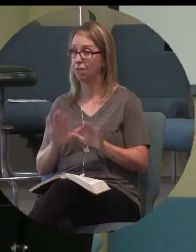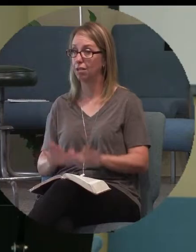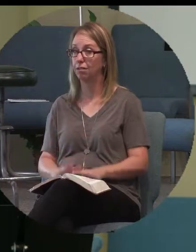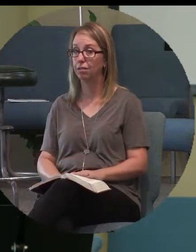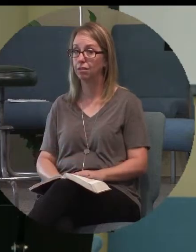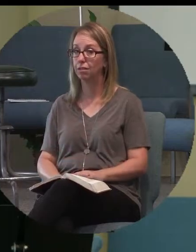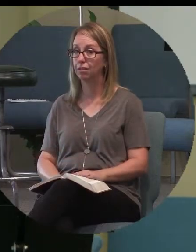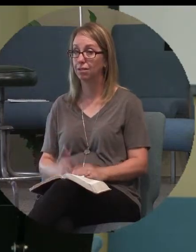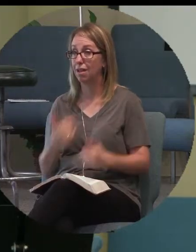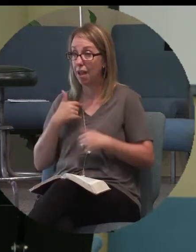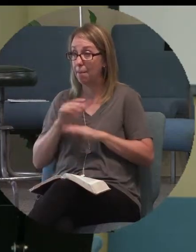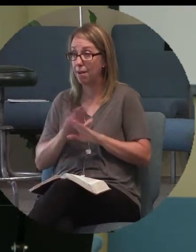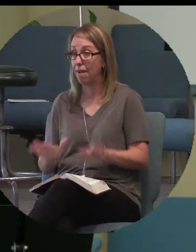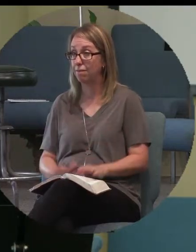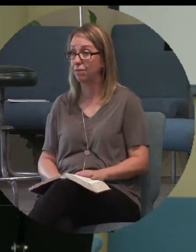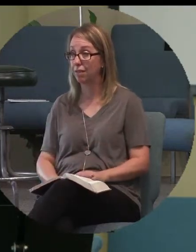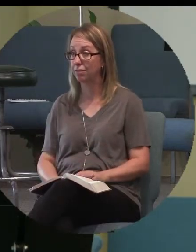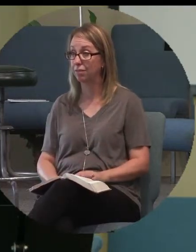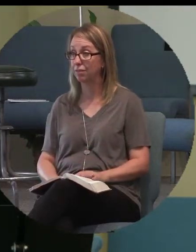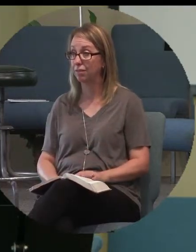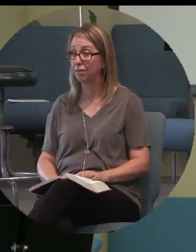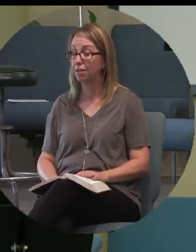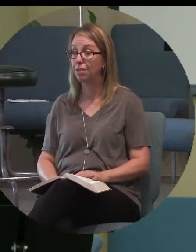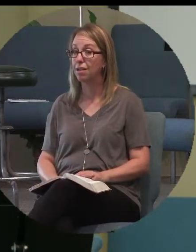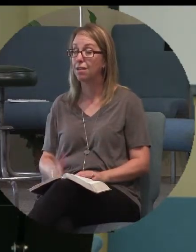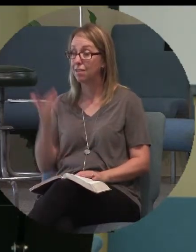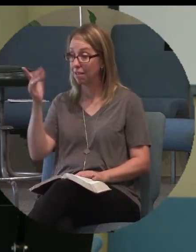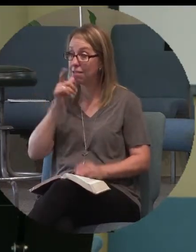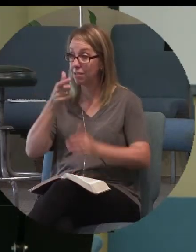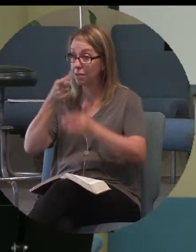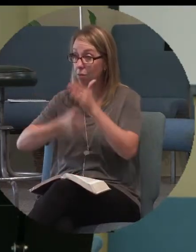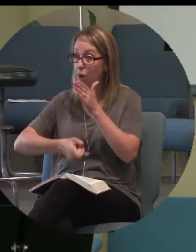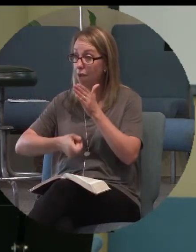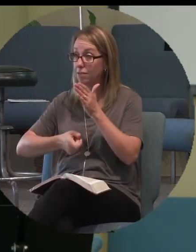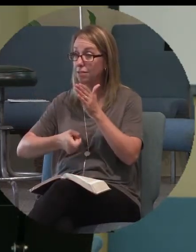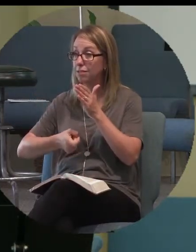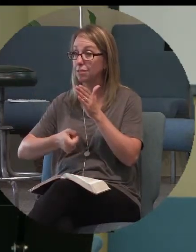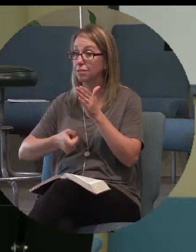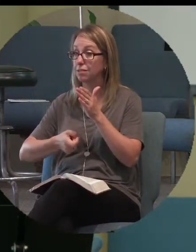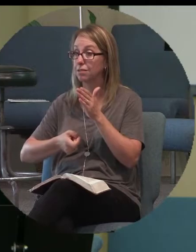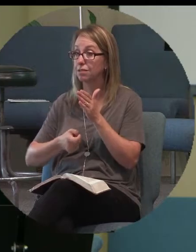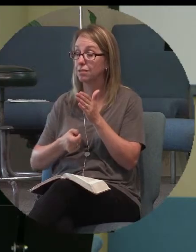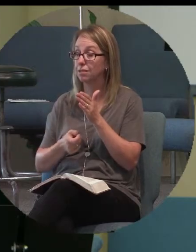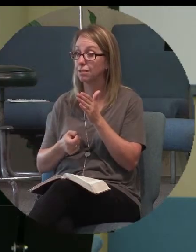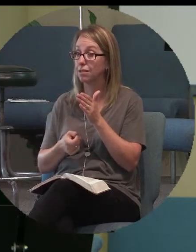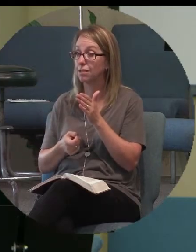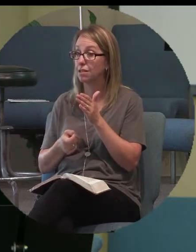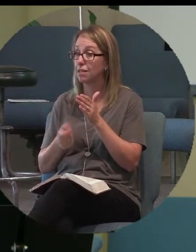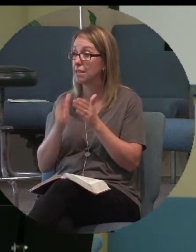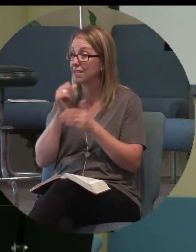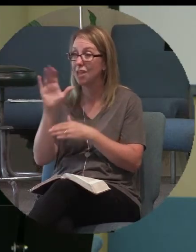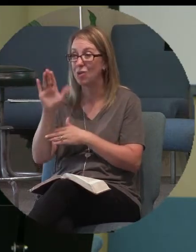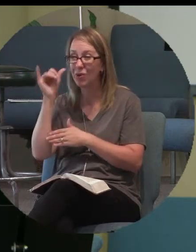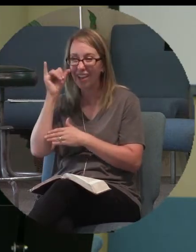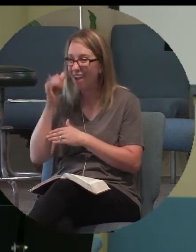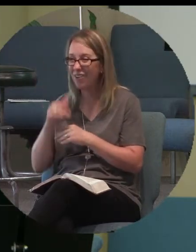I'm enough. I am the price. It's not, it's not your cow.